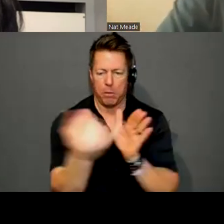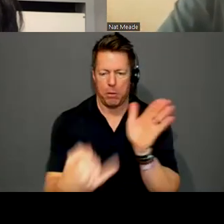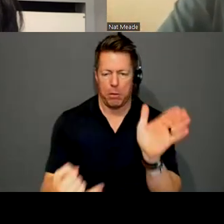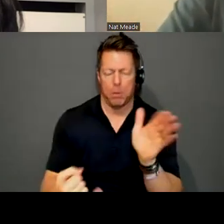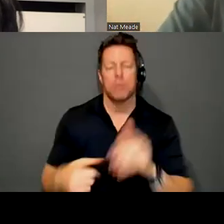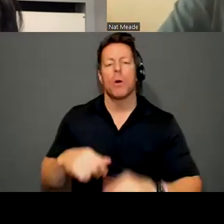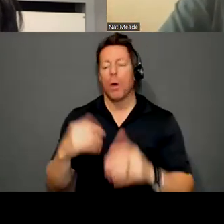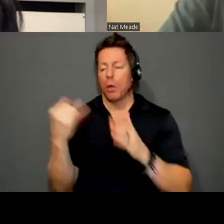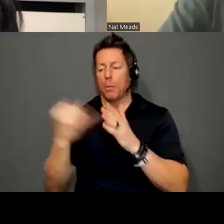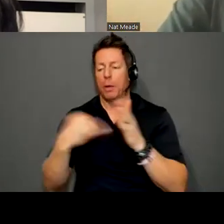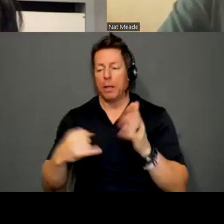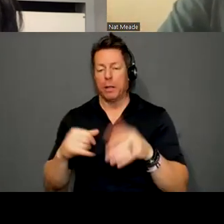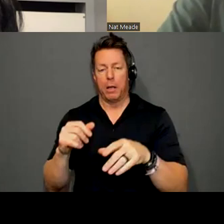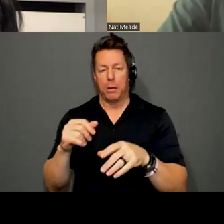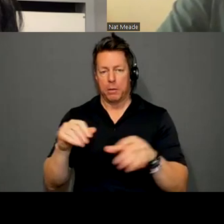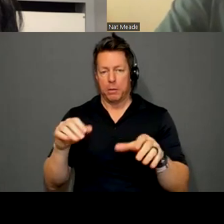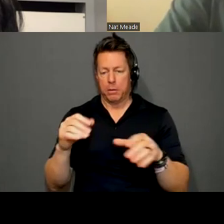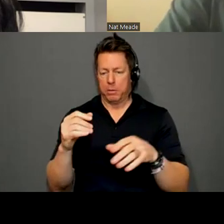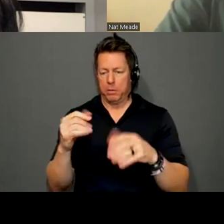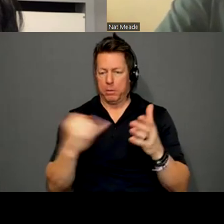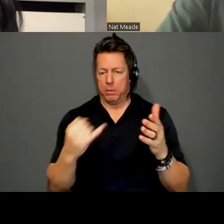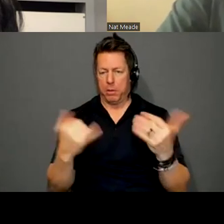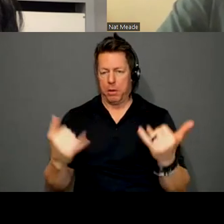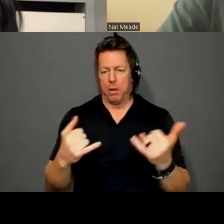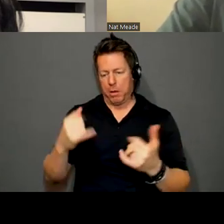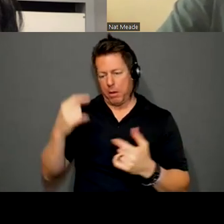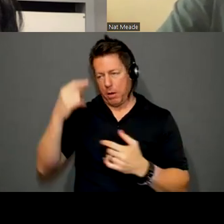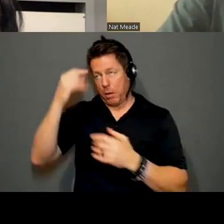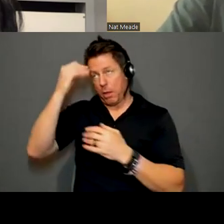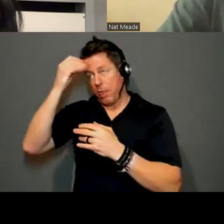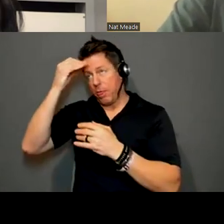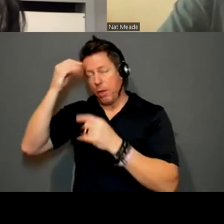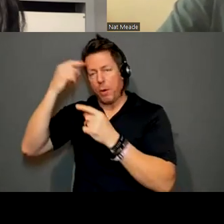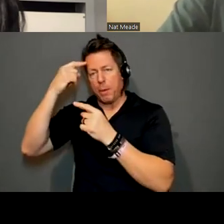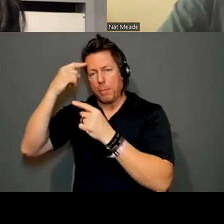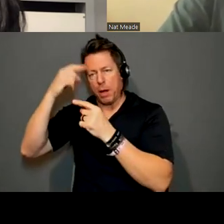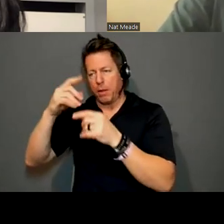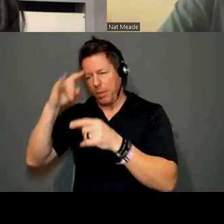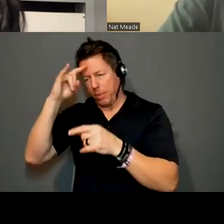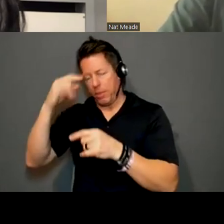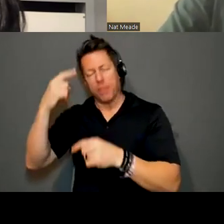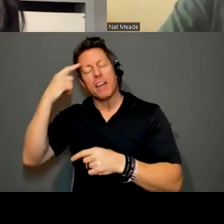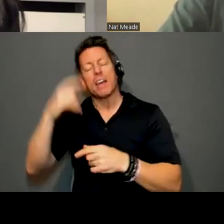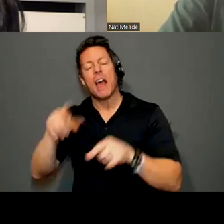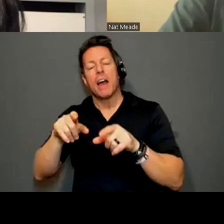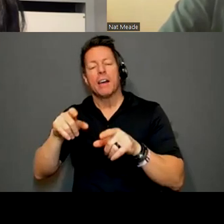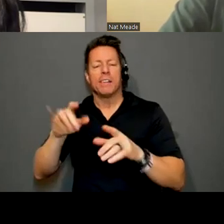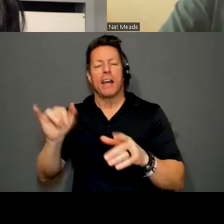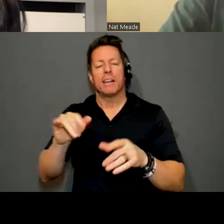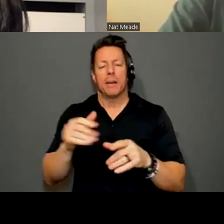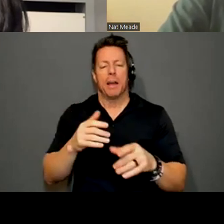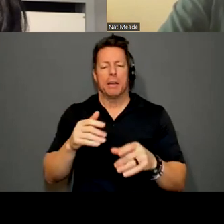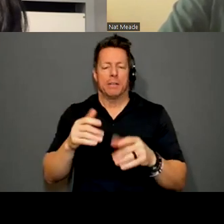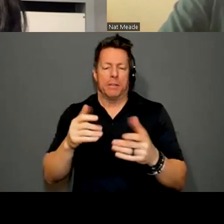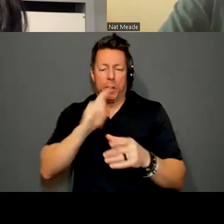the paintings I'm working now have figures that I kind of think of as my kids in the work and that's totally new for me. Um, so